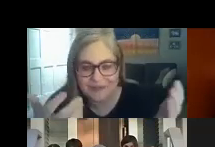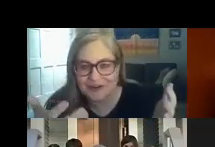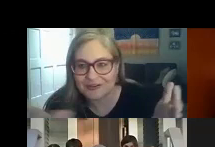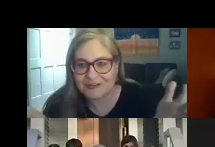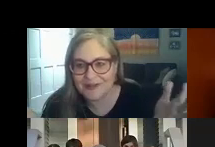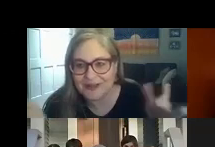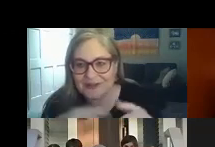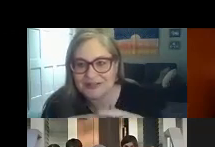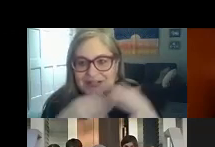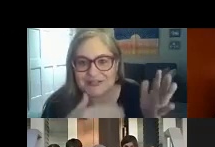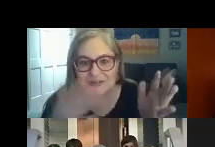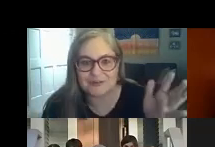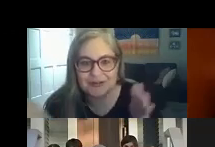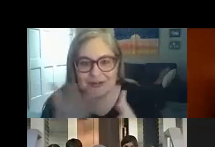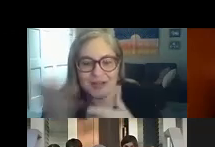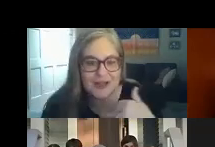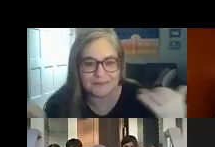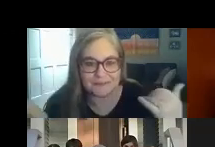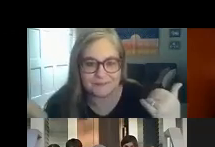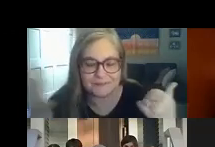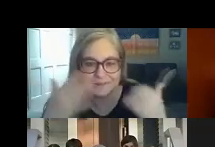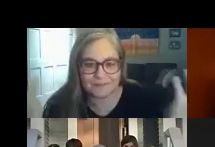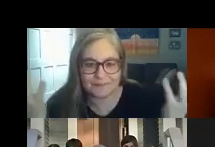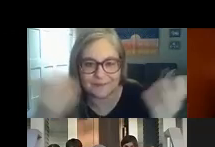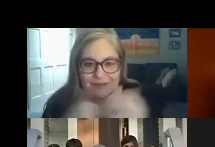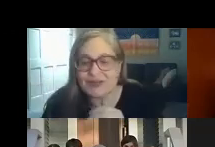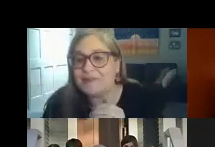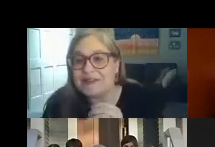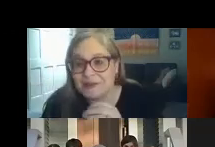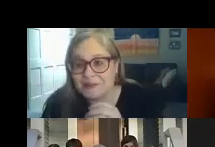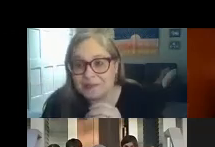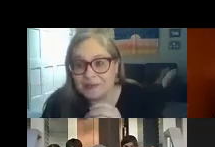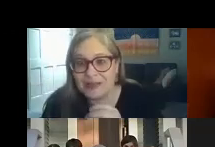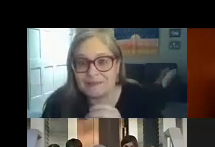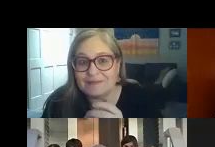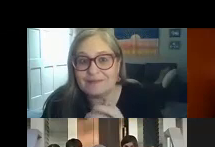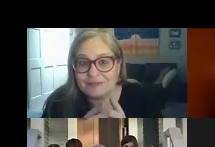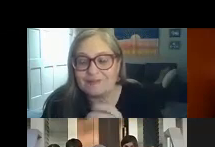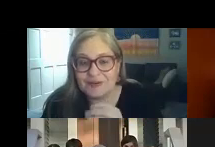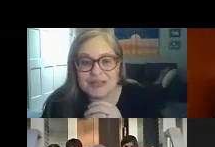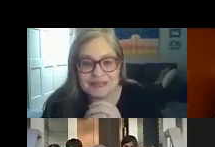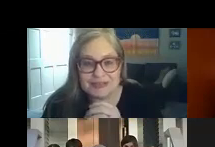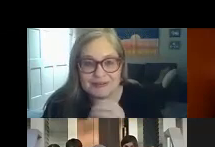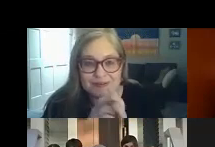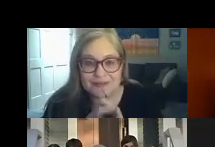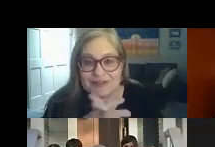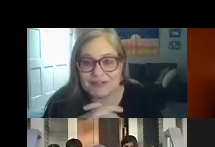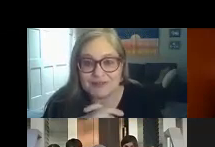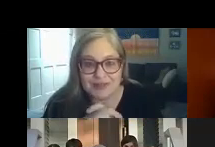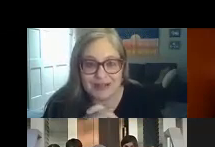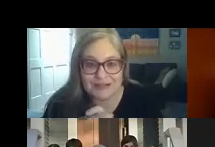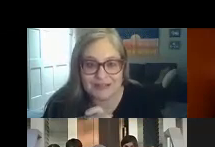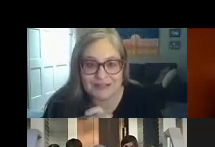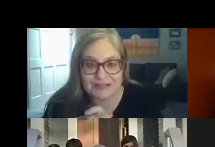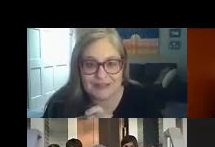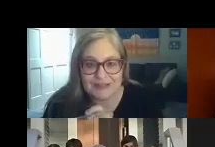the behavioral evaluation so um it could be different people but in most cases they're referring to the